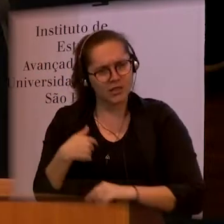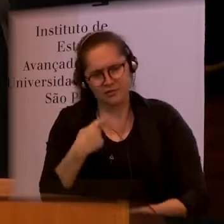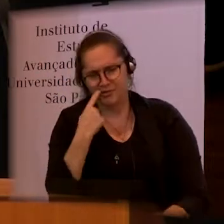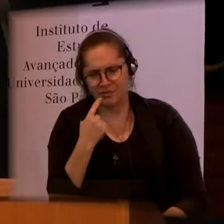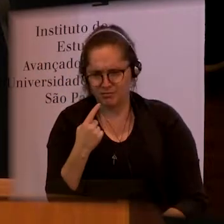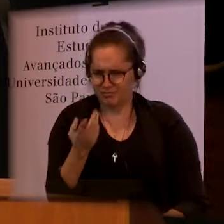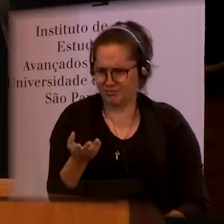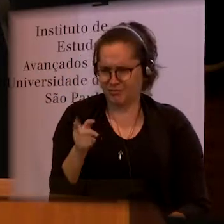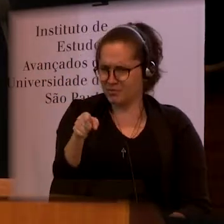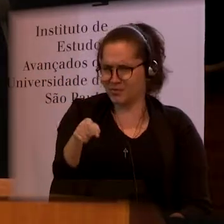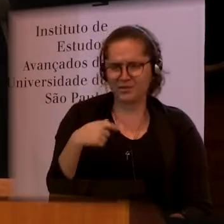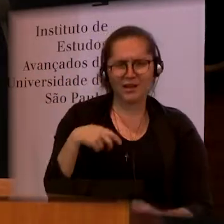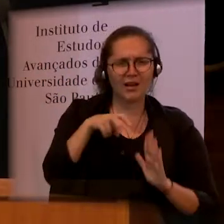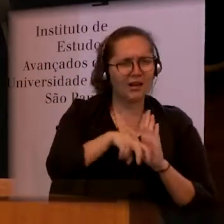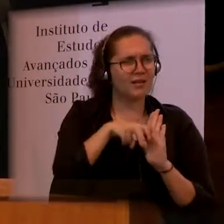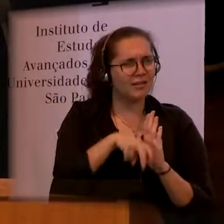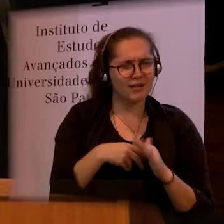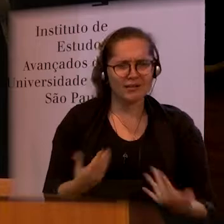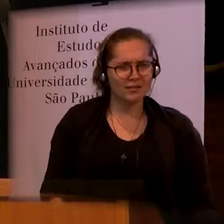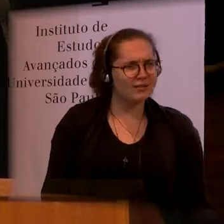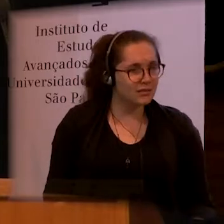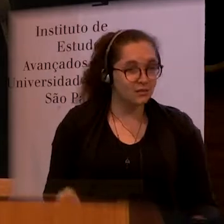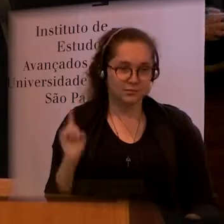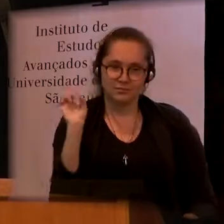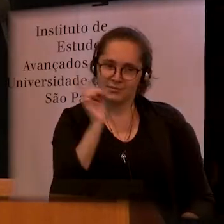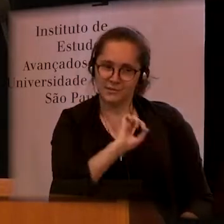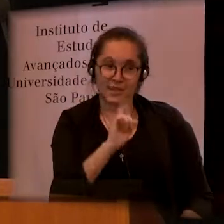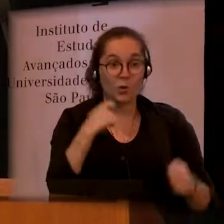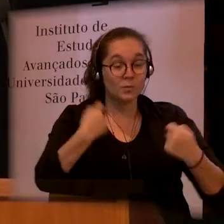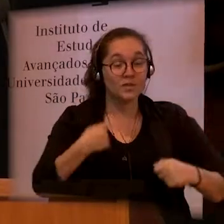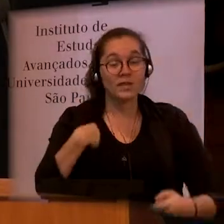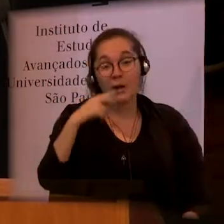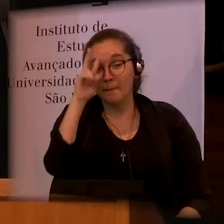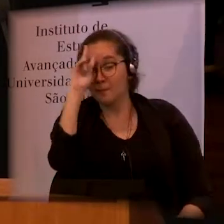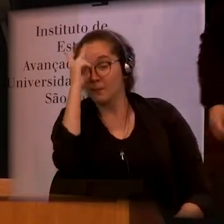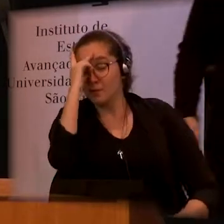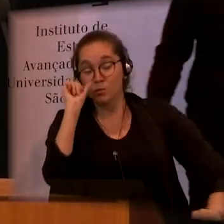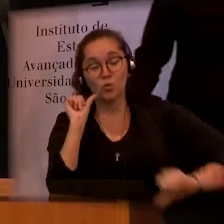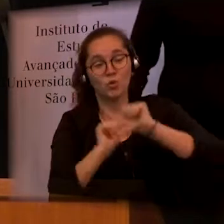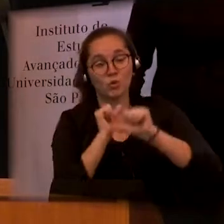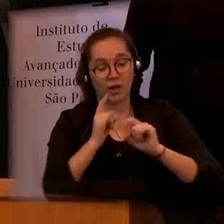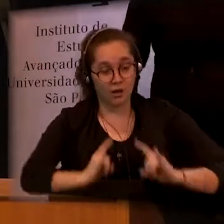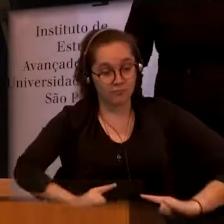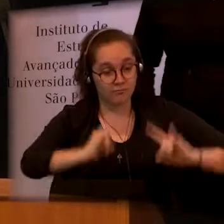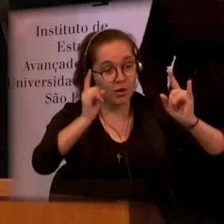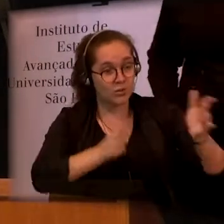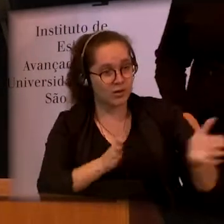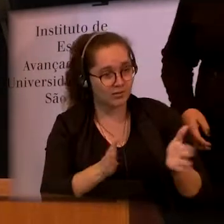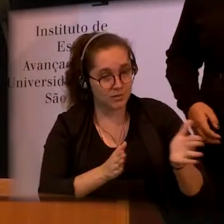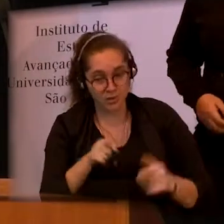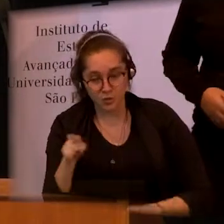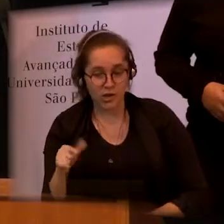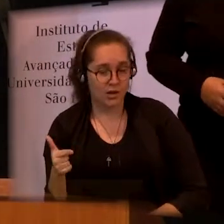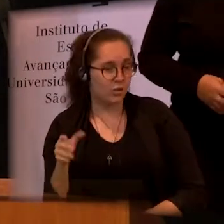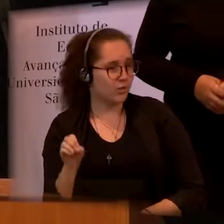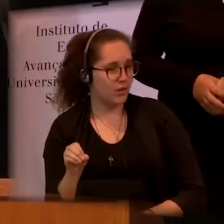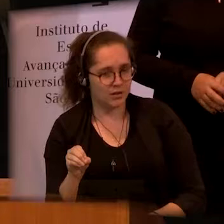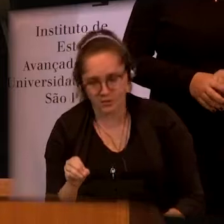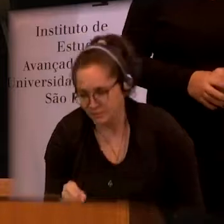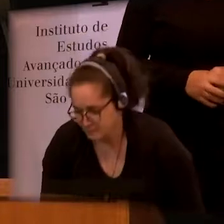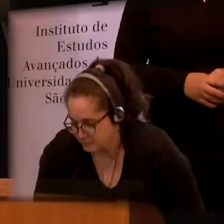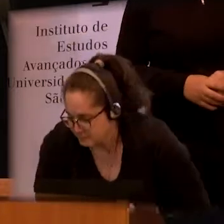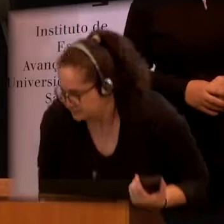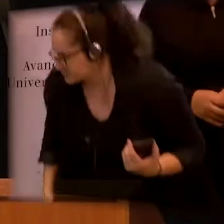is accessible and the other one is not. So if we think about disability, and this is a very